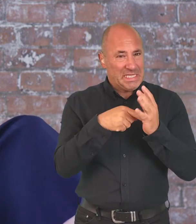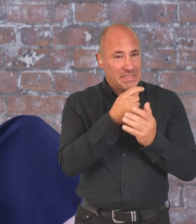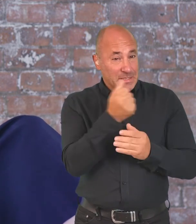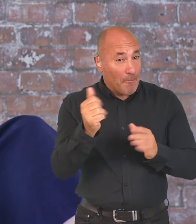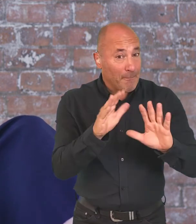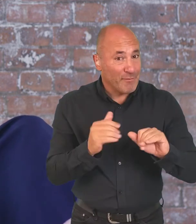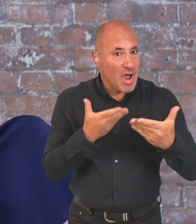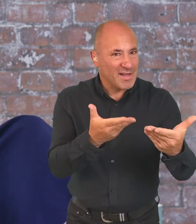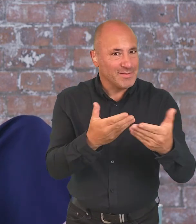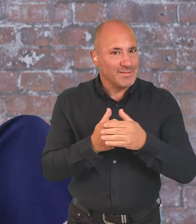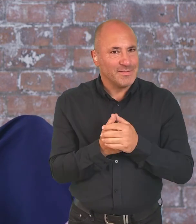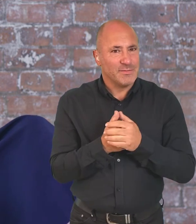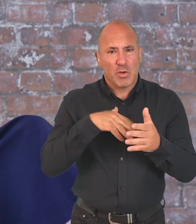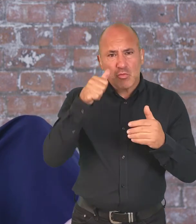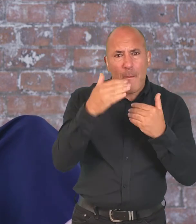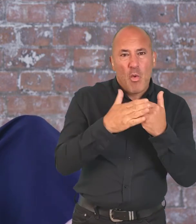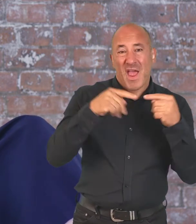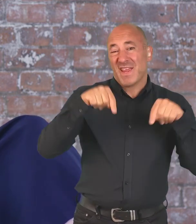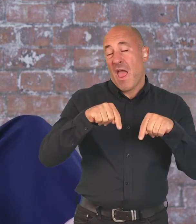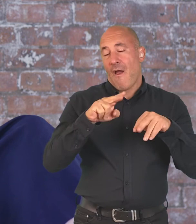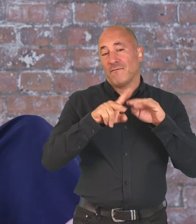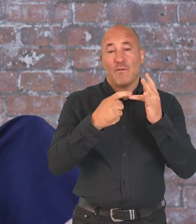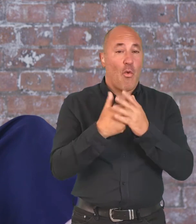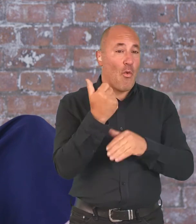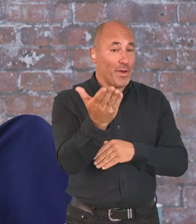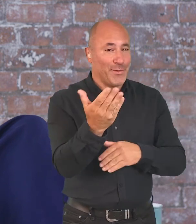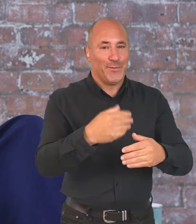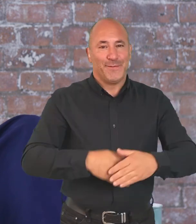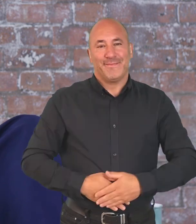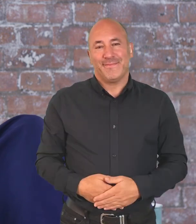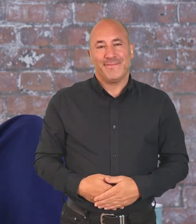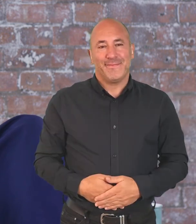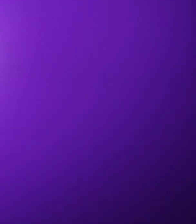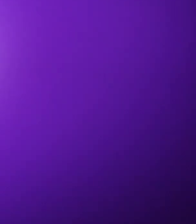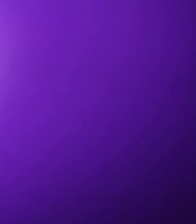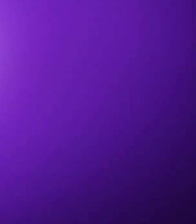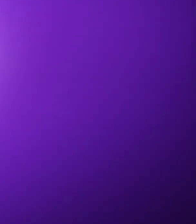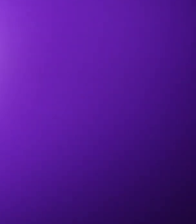accessibility services BT provides. You can find out more on here for you.